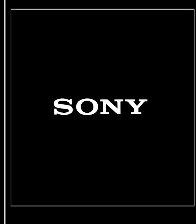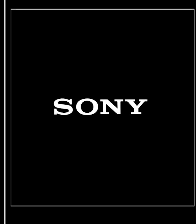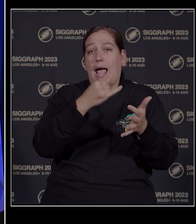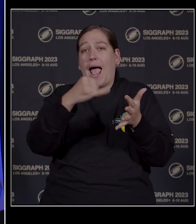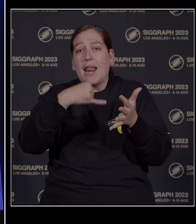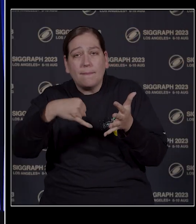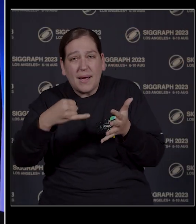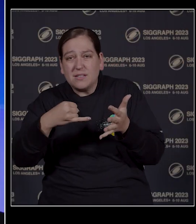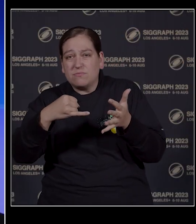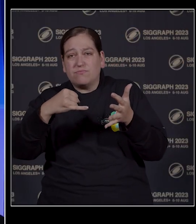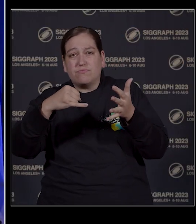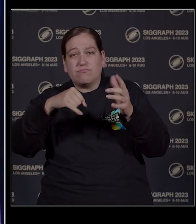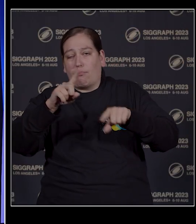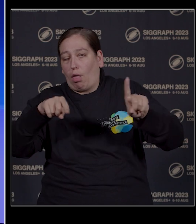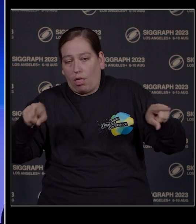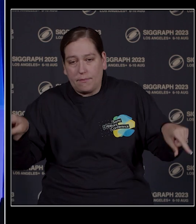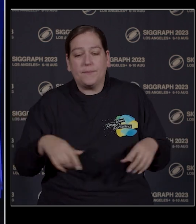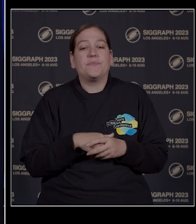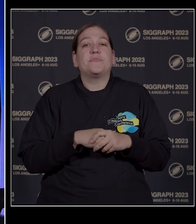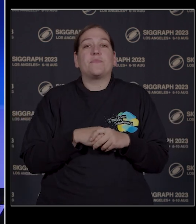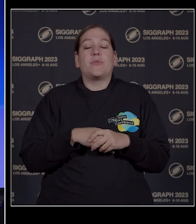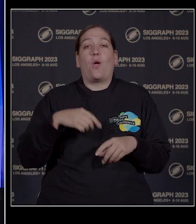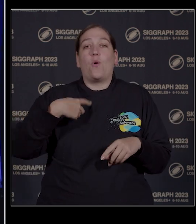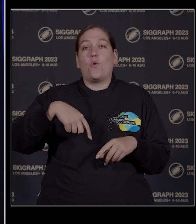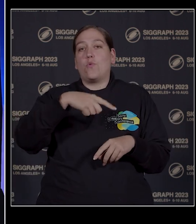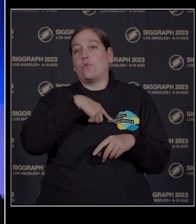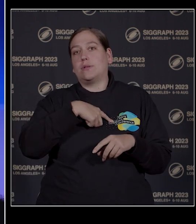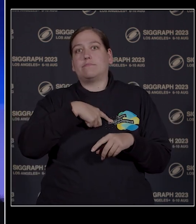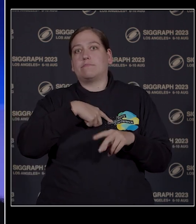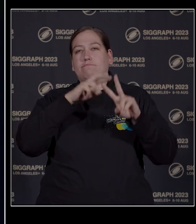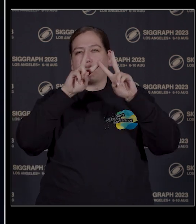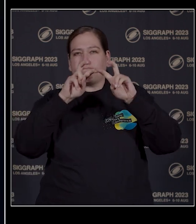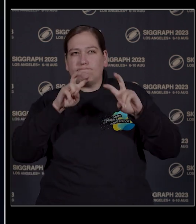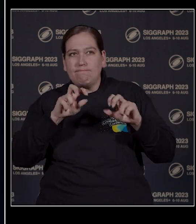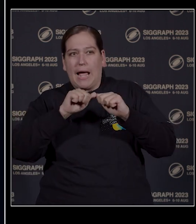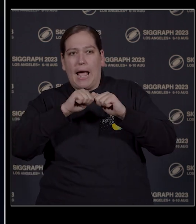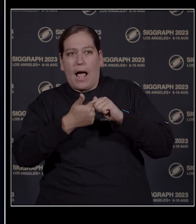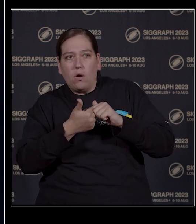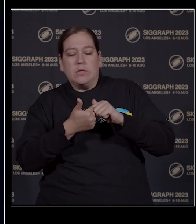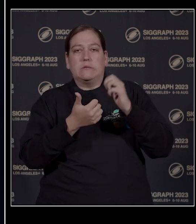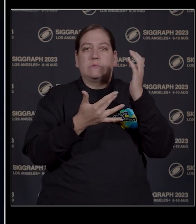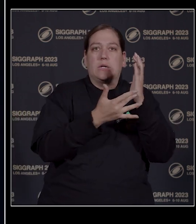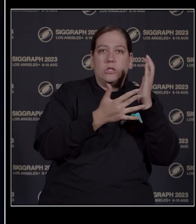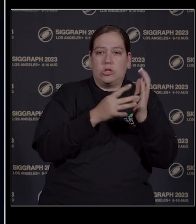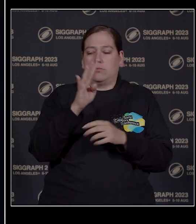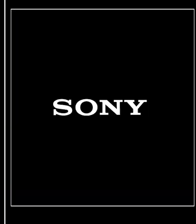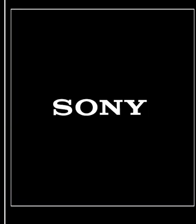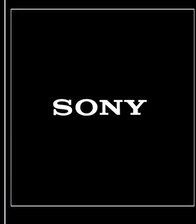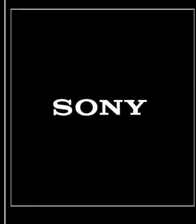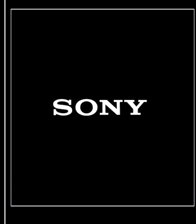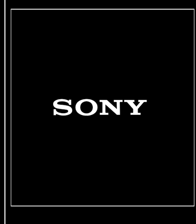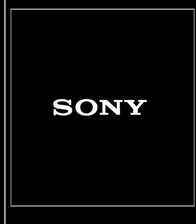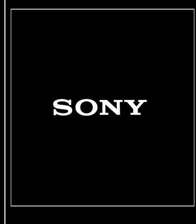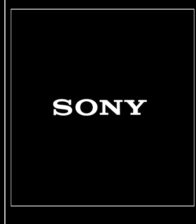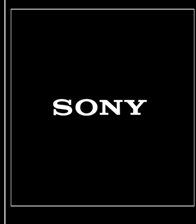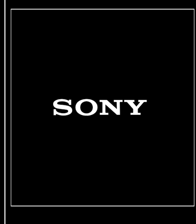We are looking at how creativity and technology overlap and influence each other.